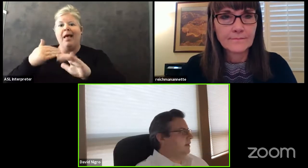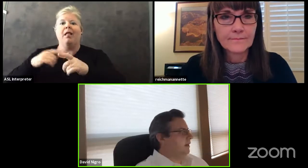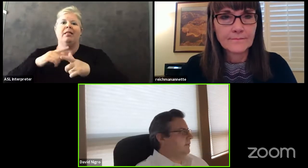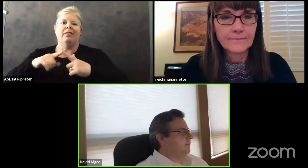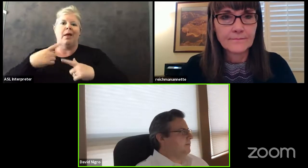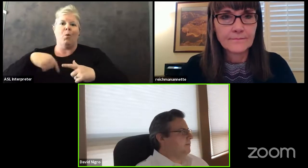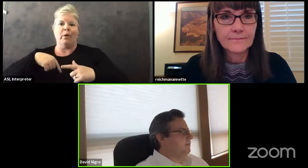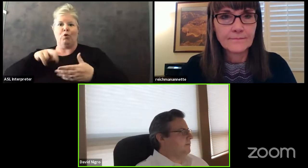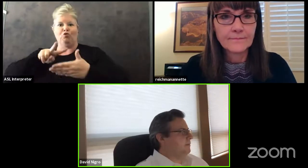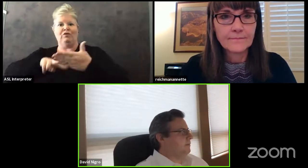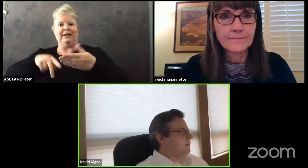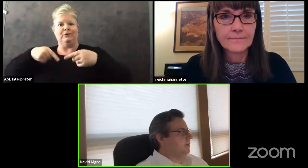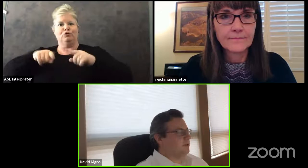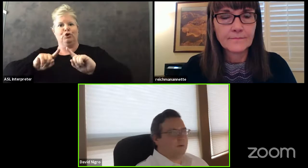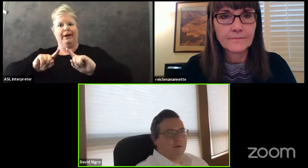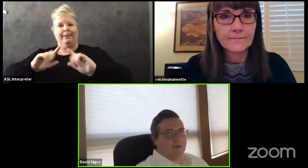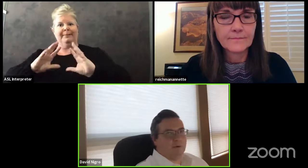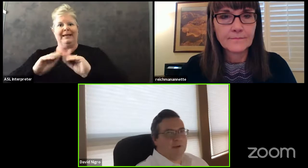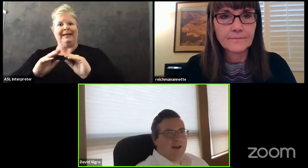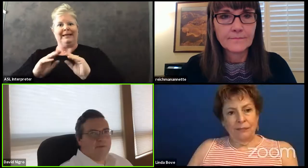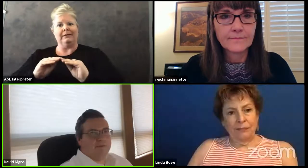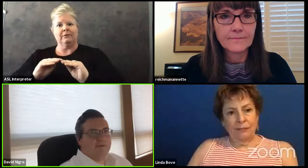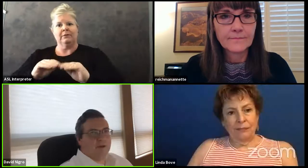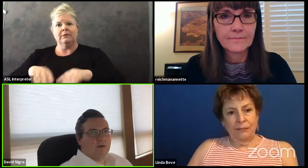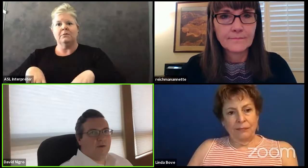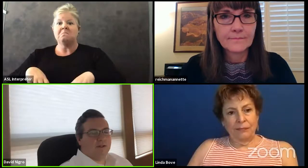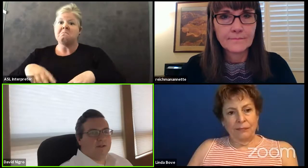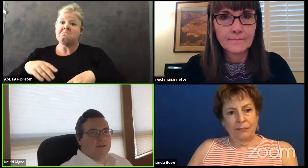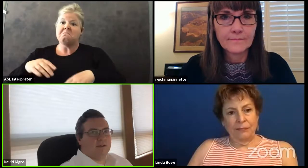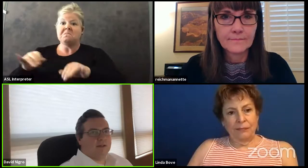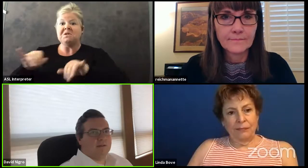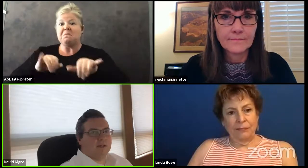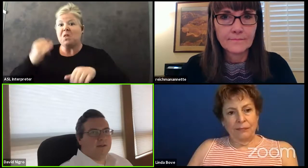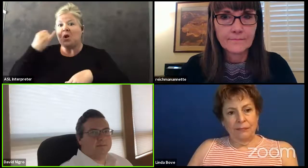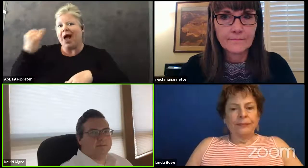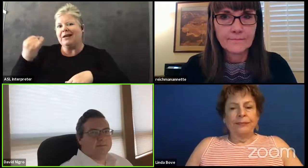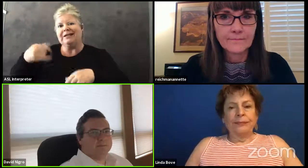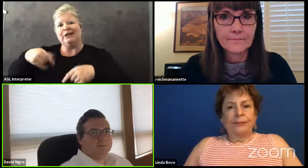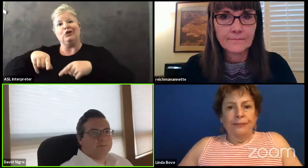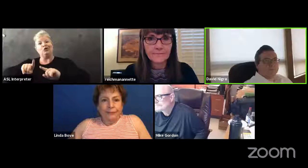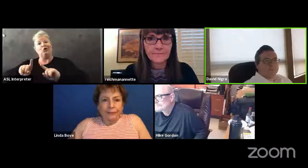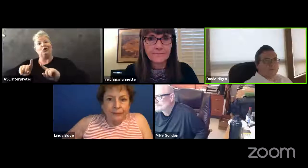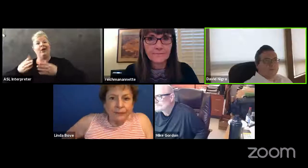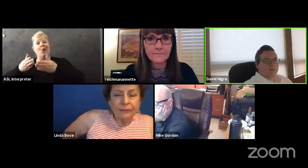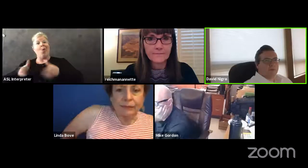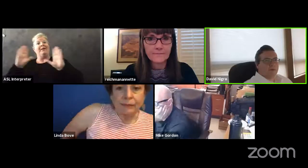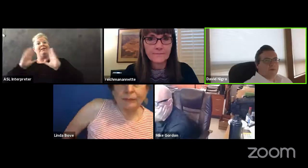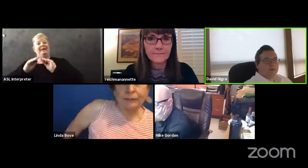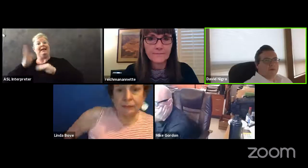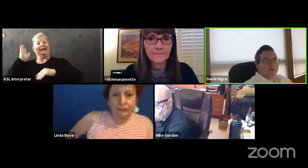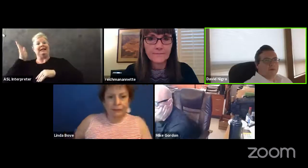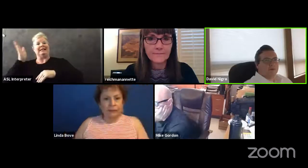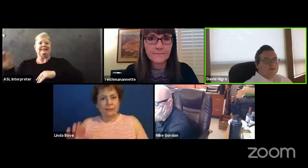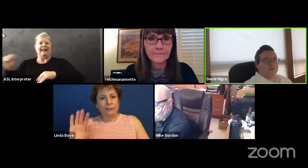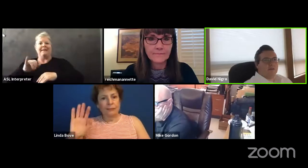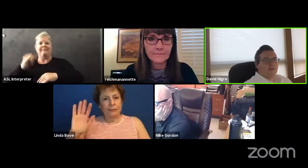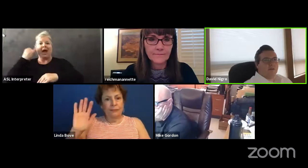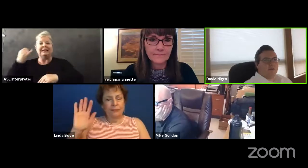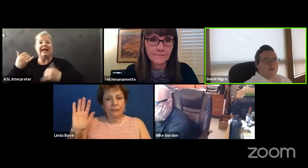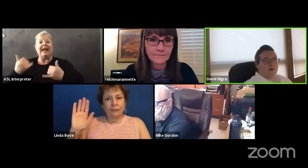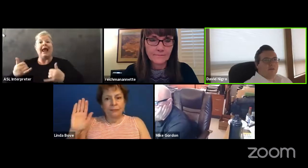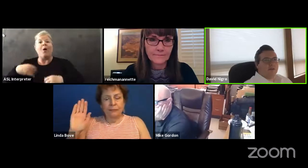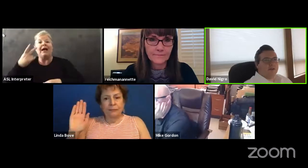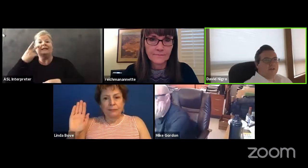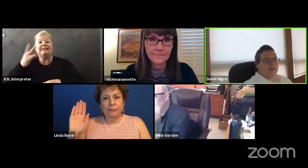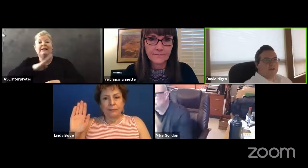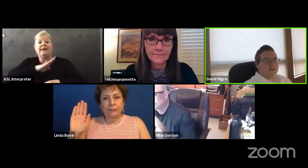um you know similar to what we would have you know orally at the at the meeting um i see board